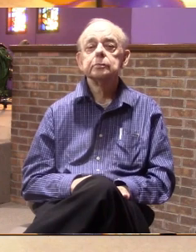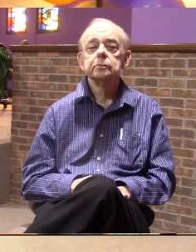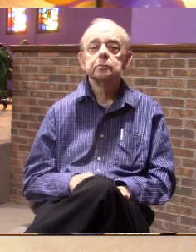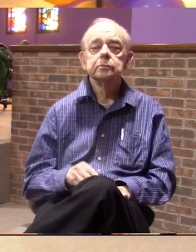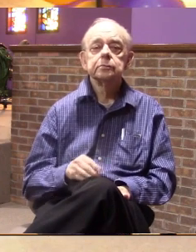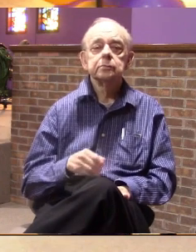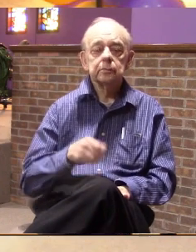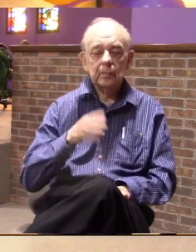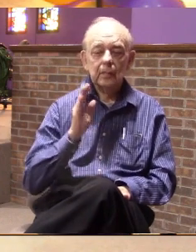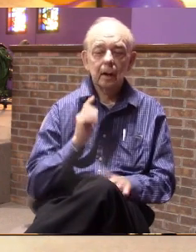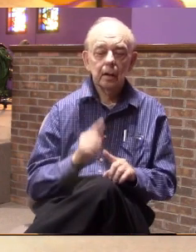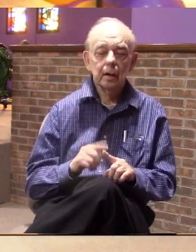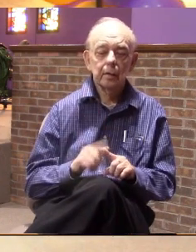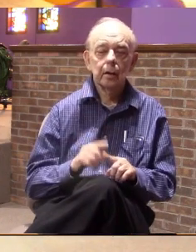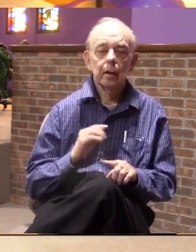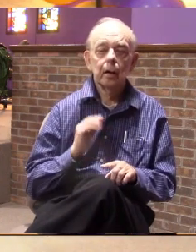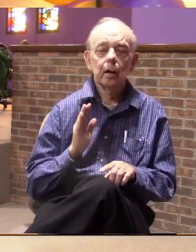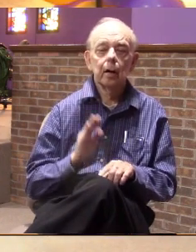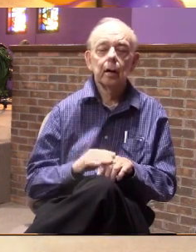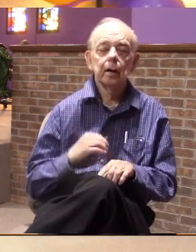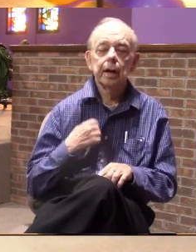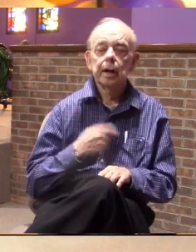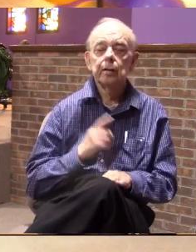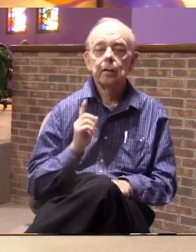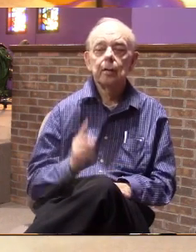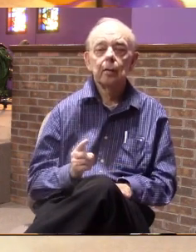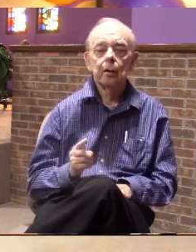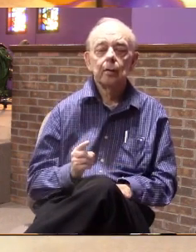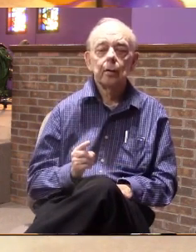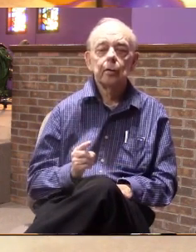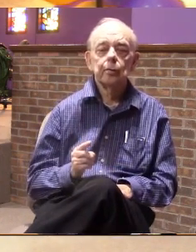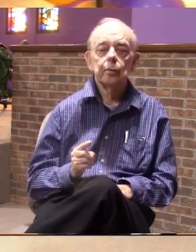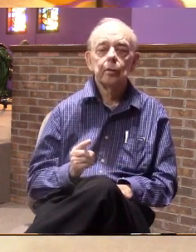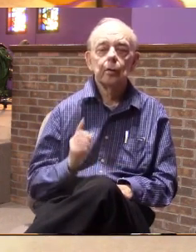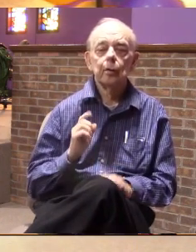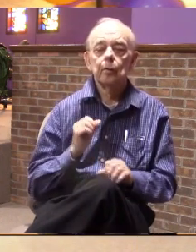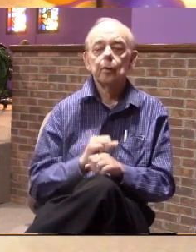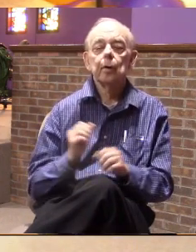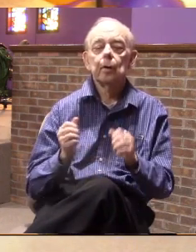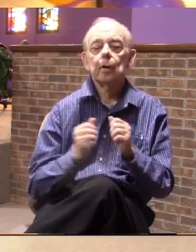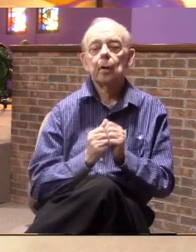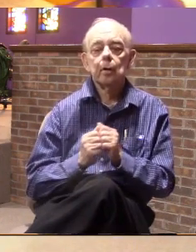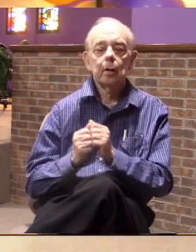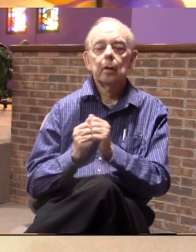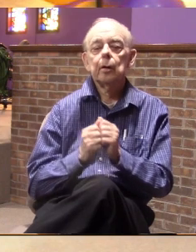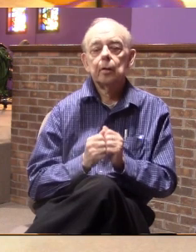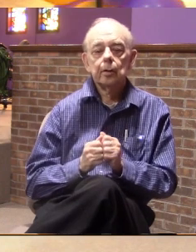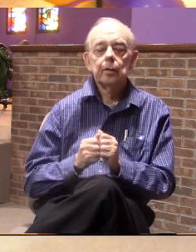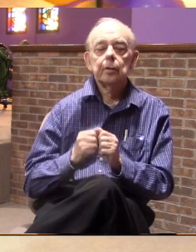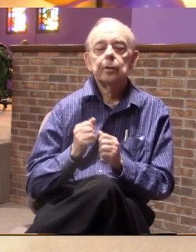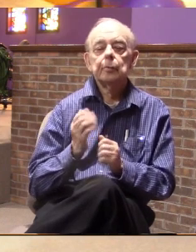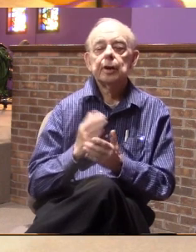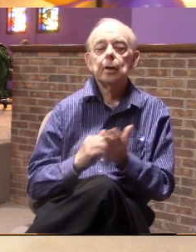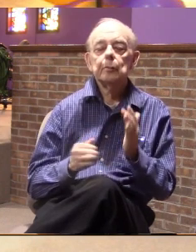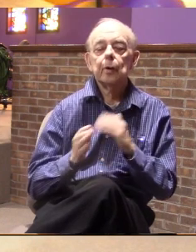And He's depending on each and every one of us to mold together to be part of this masterpiece.